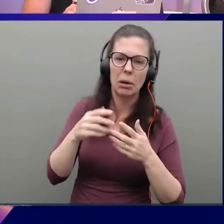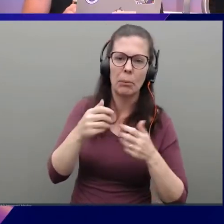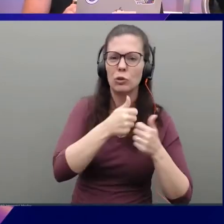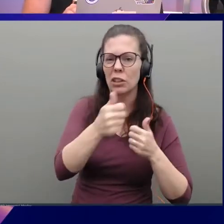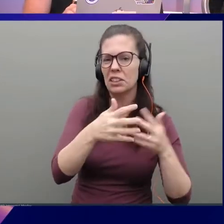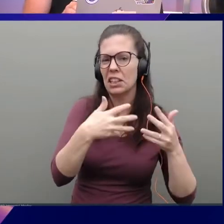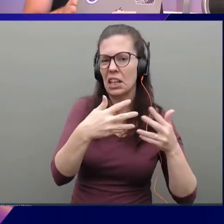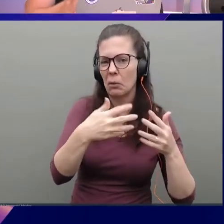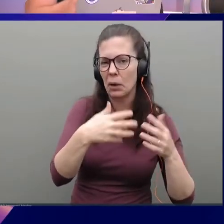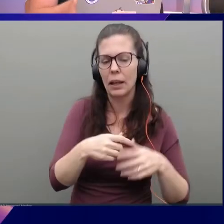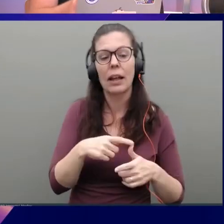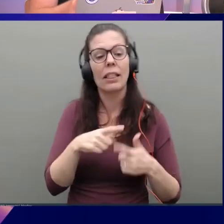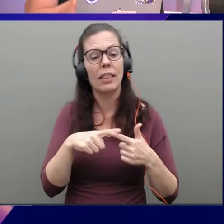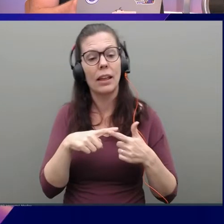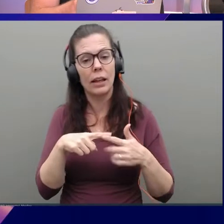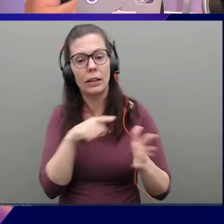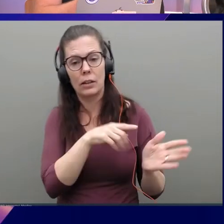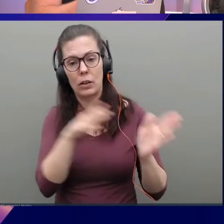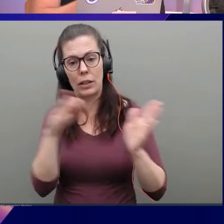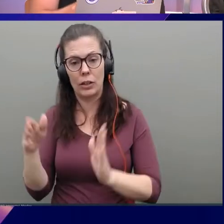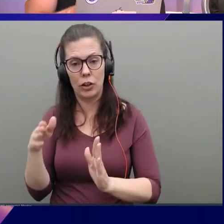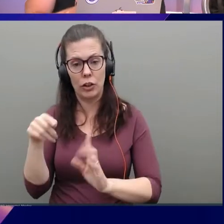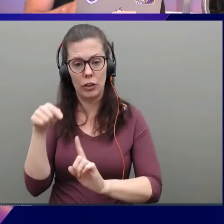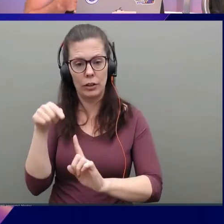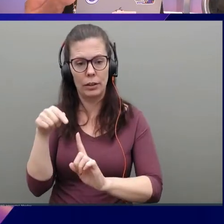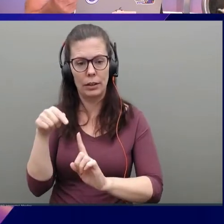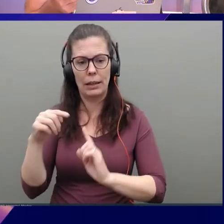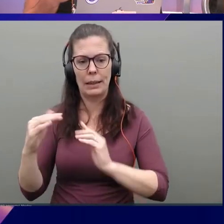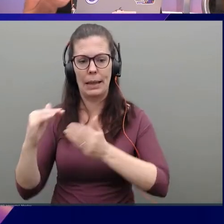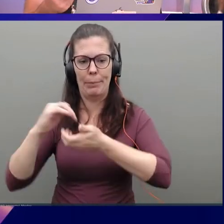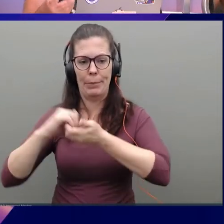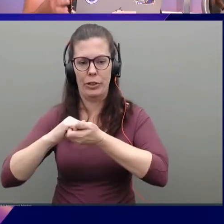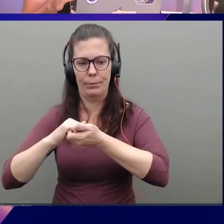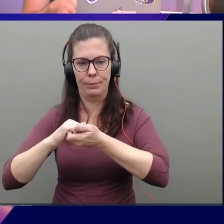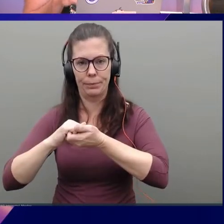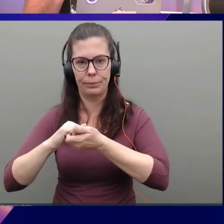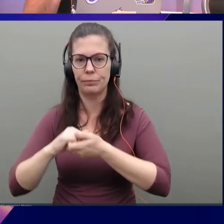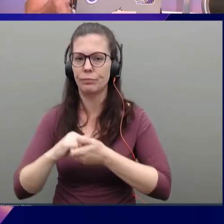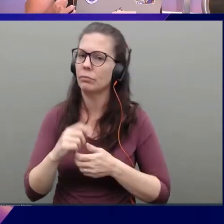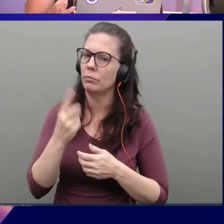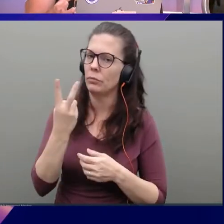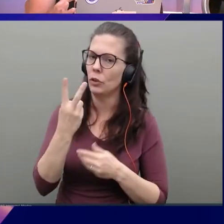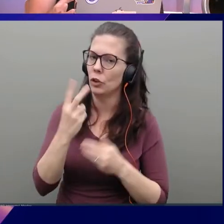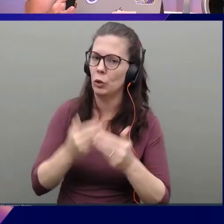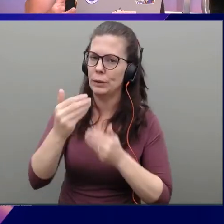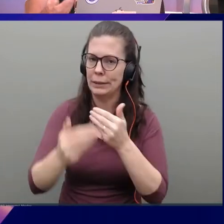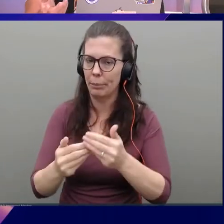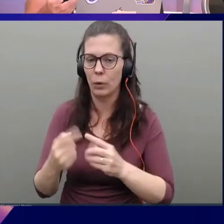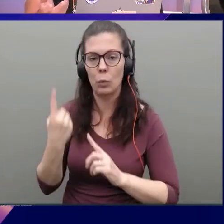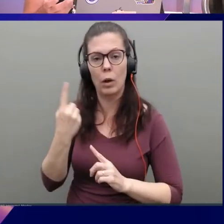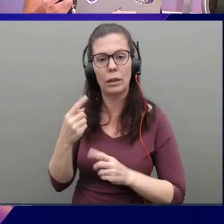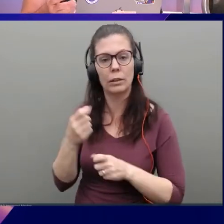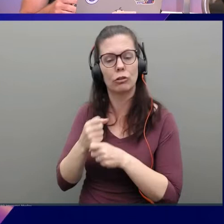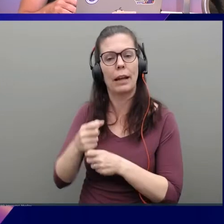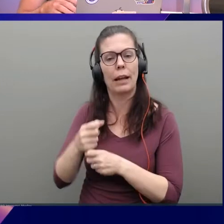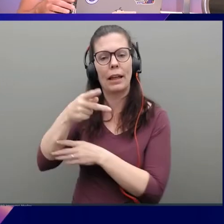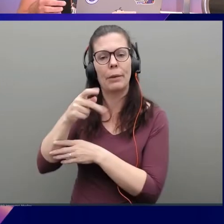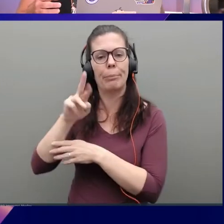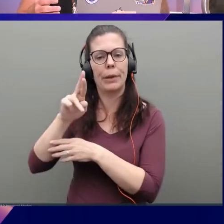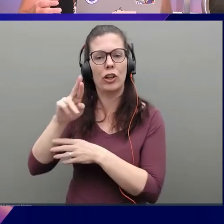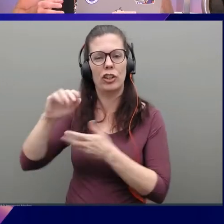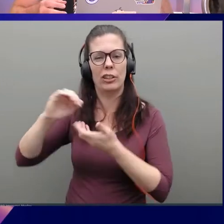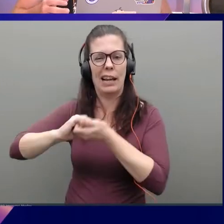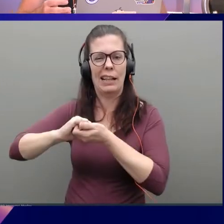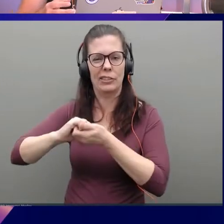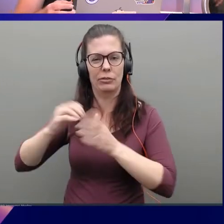then we'll go over here into the peerings. So it's really two steps. One is you create the peering connection. The peering connection basically